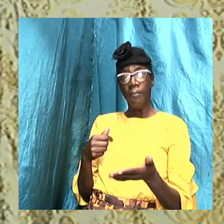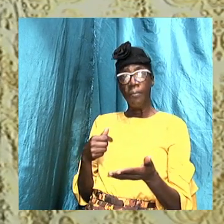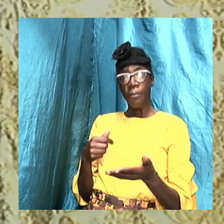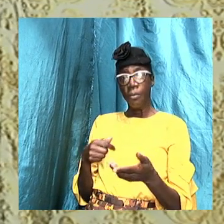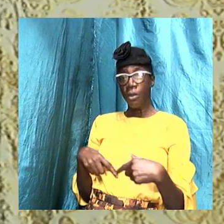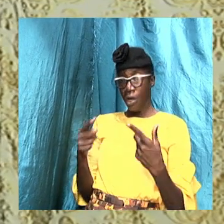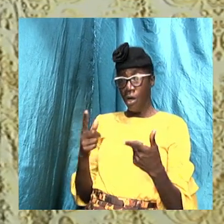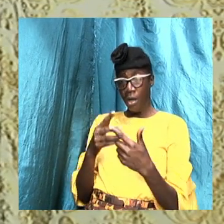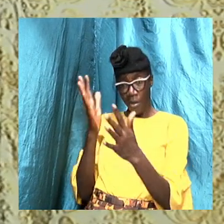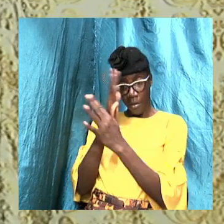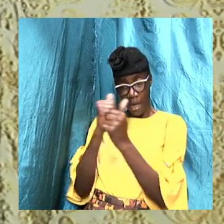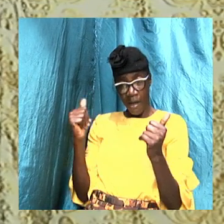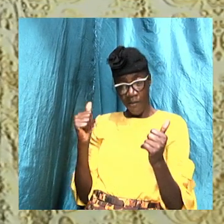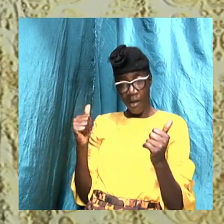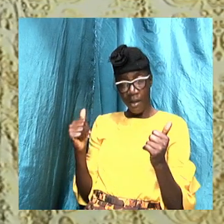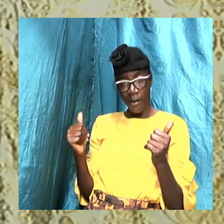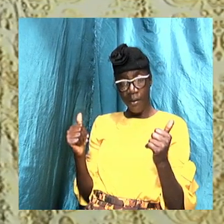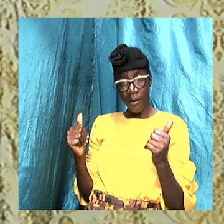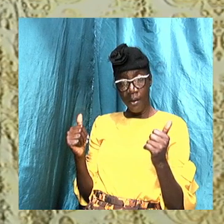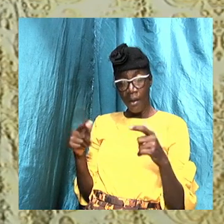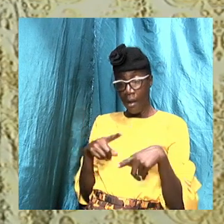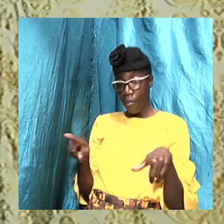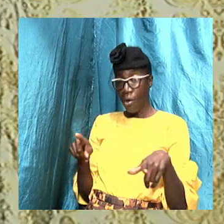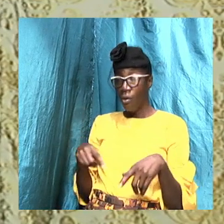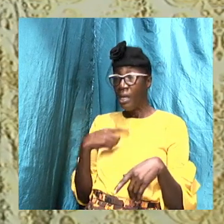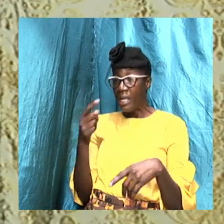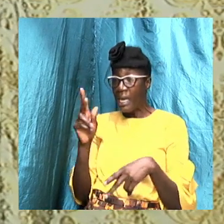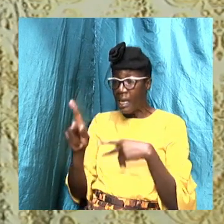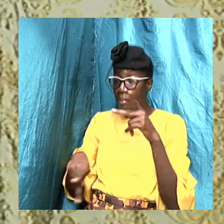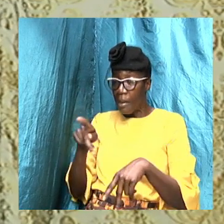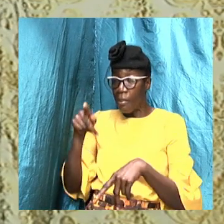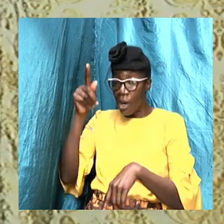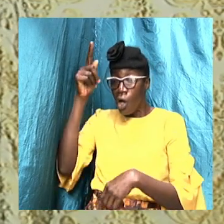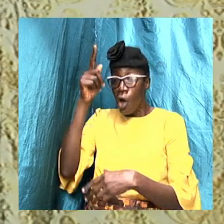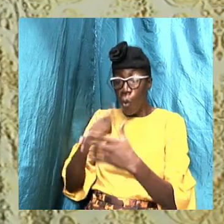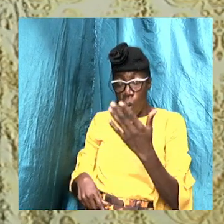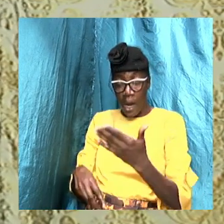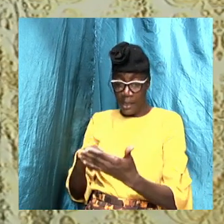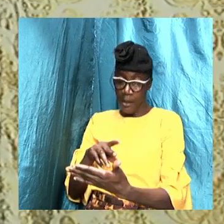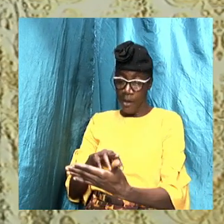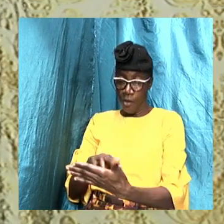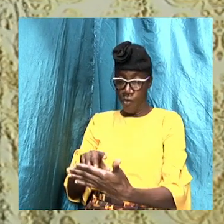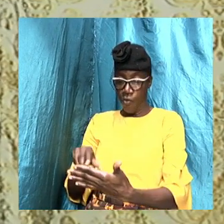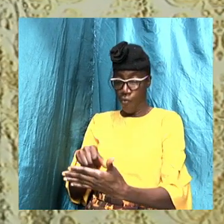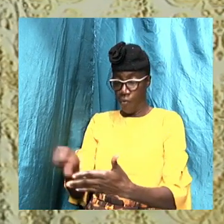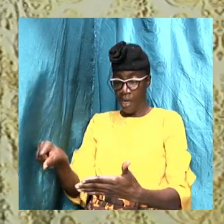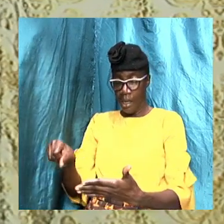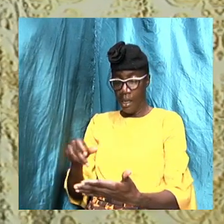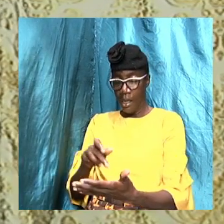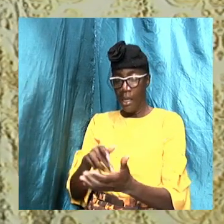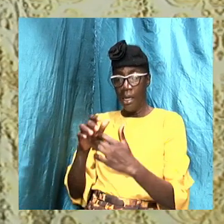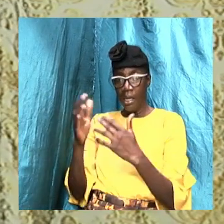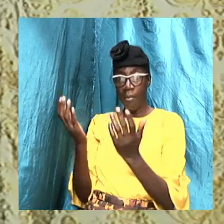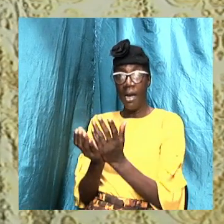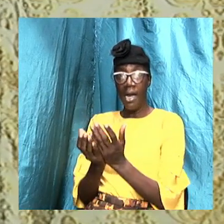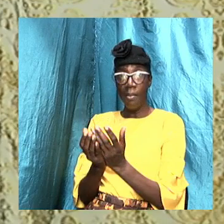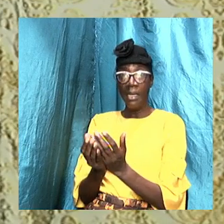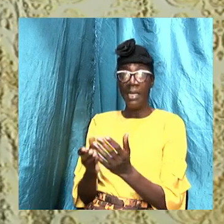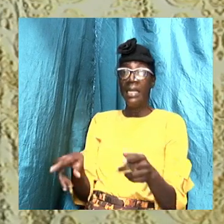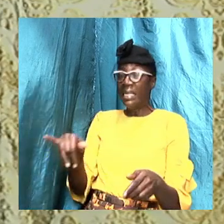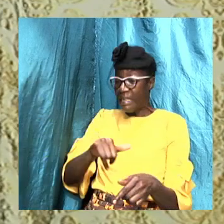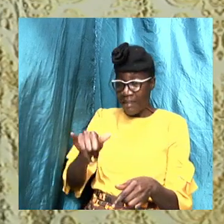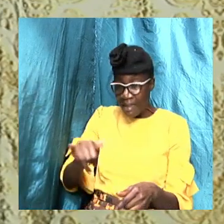You're gone to heaven. But we are telling people what is written in the Bible. The like figure we enter baptism